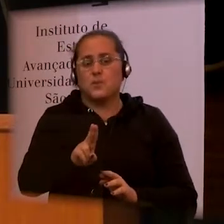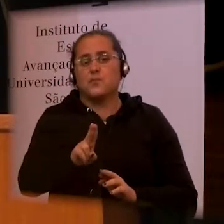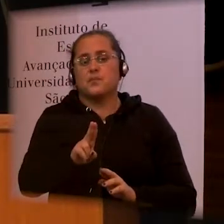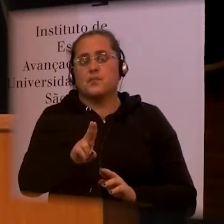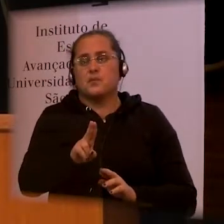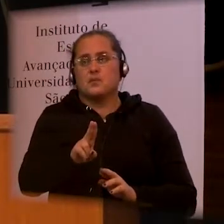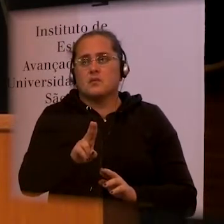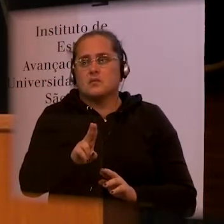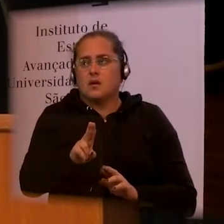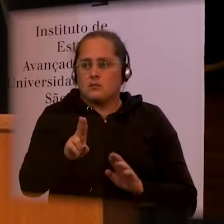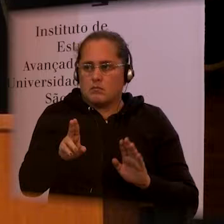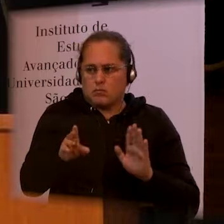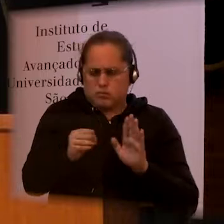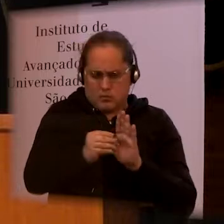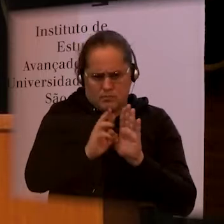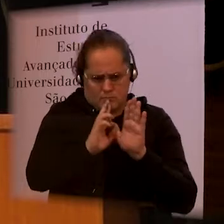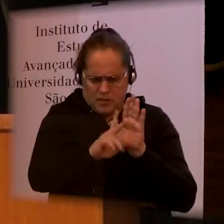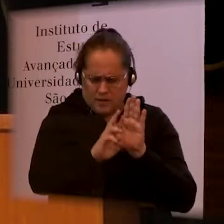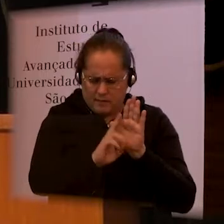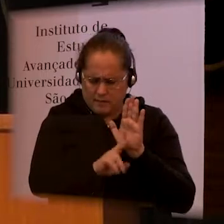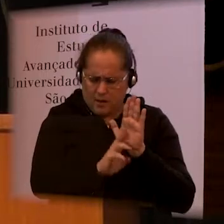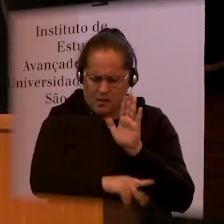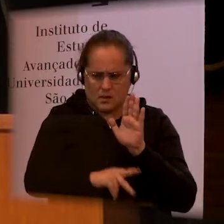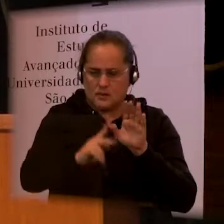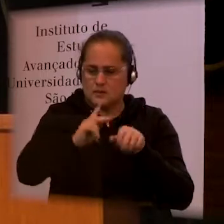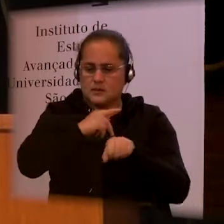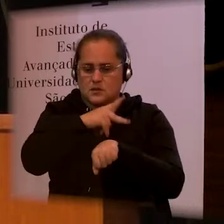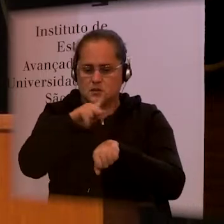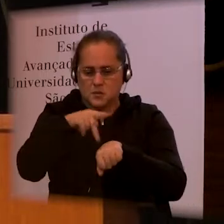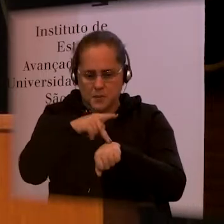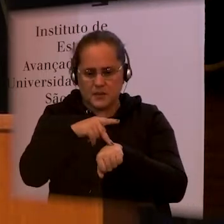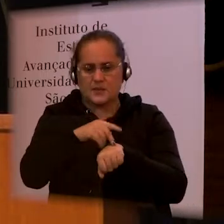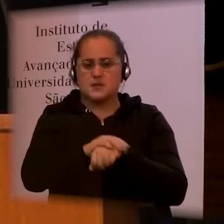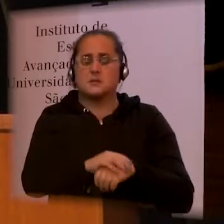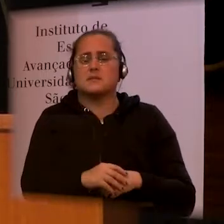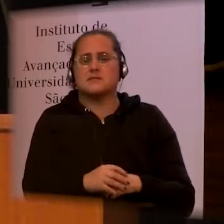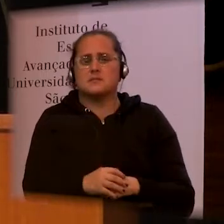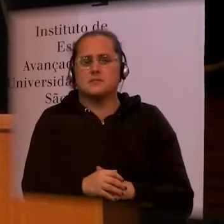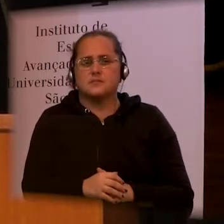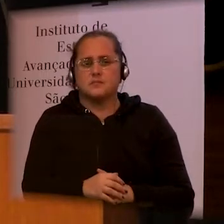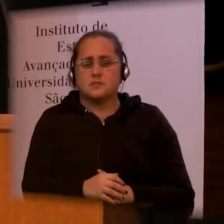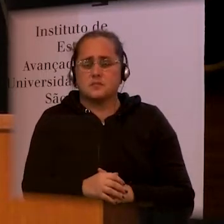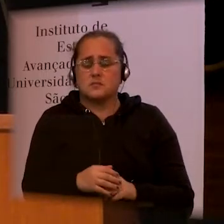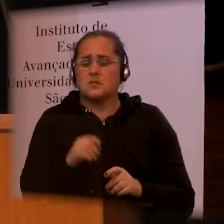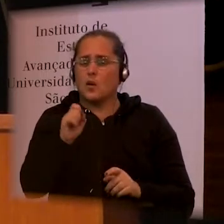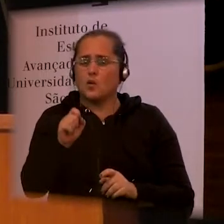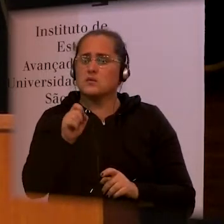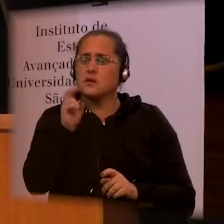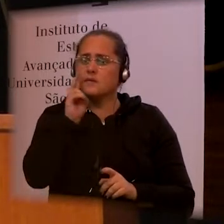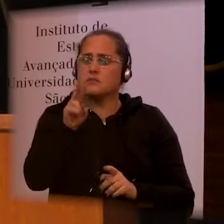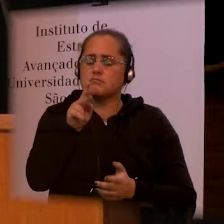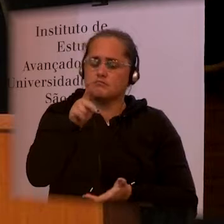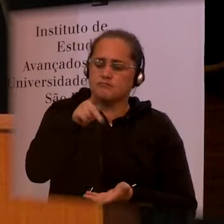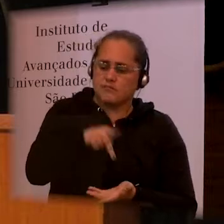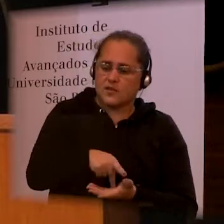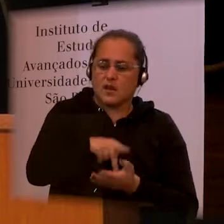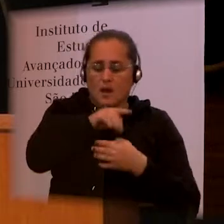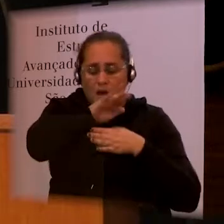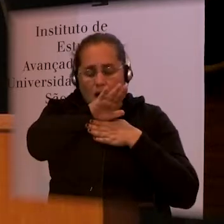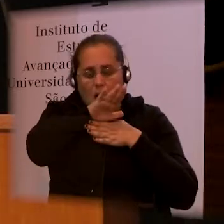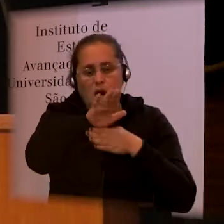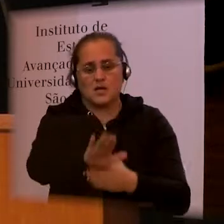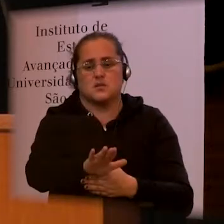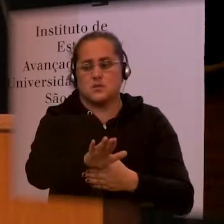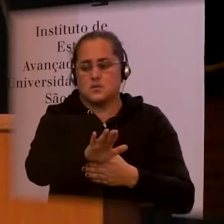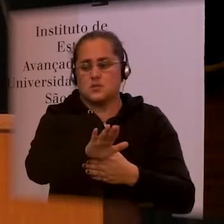,000 times. And we've shown that it helps to improve the quality of life of the parents. It's very difficult to show